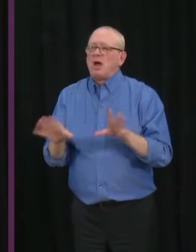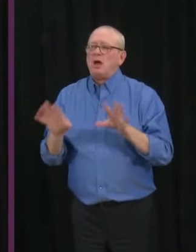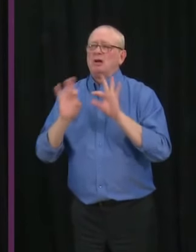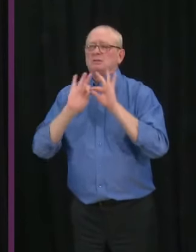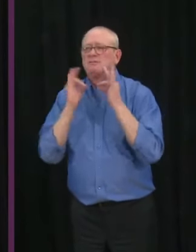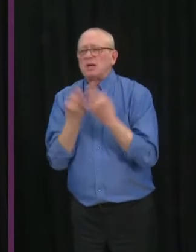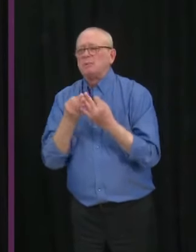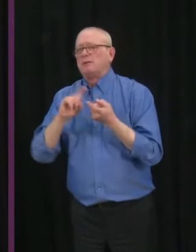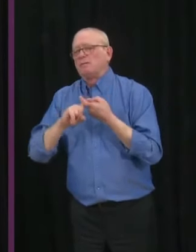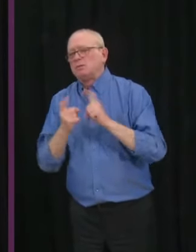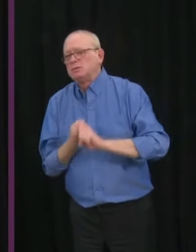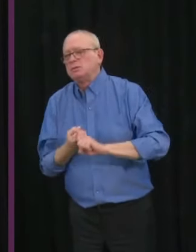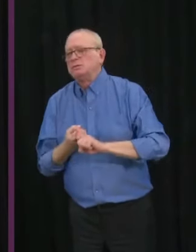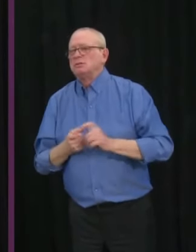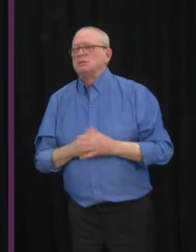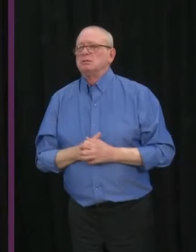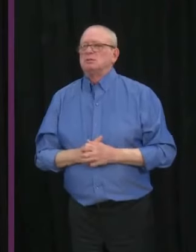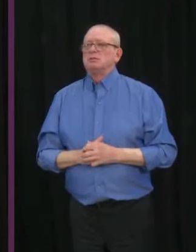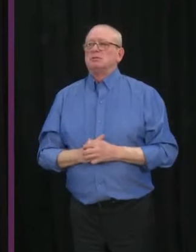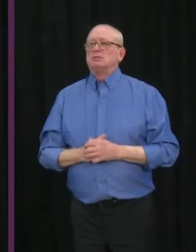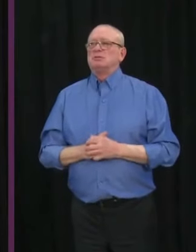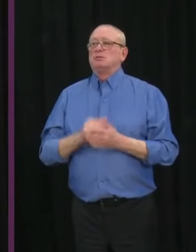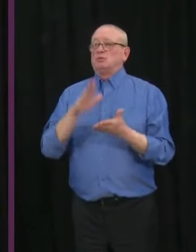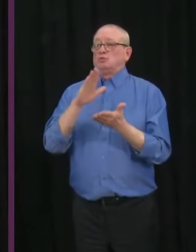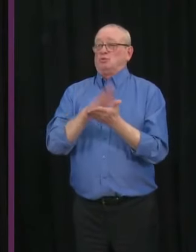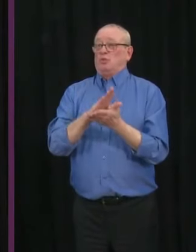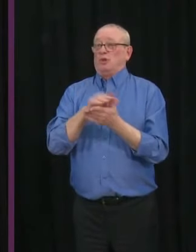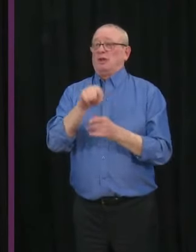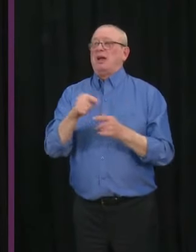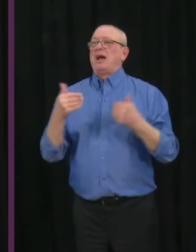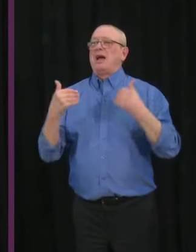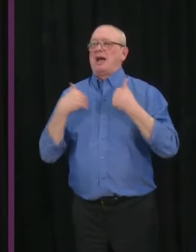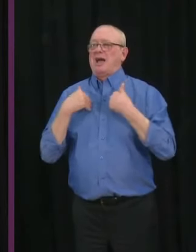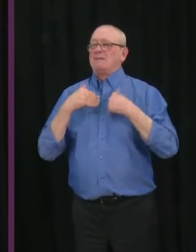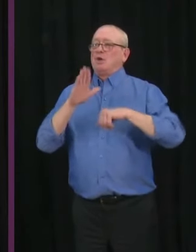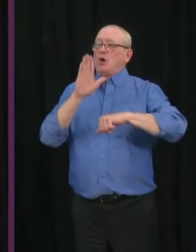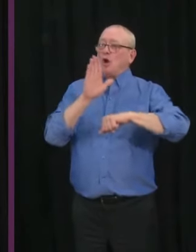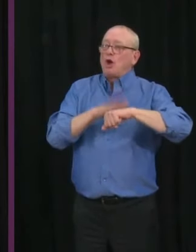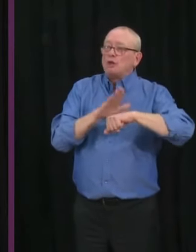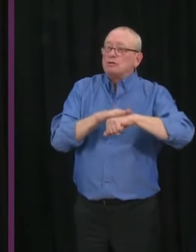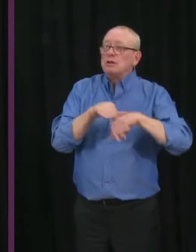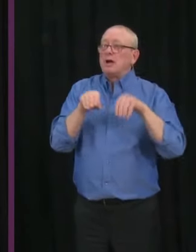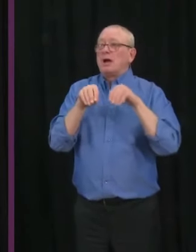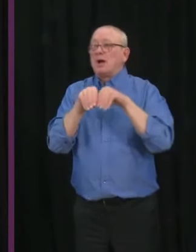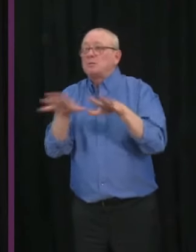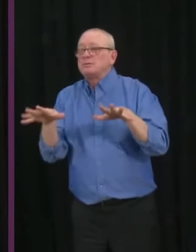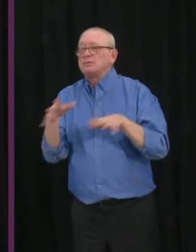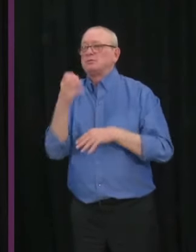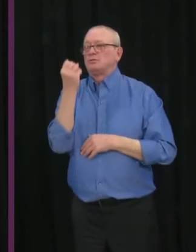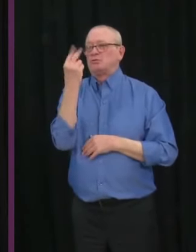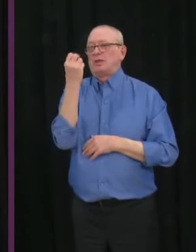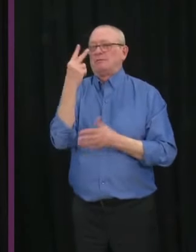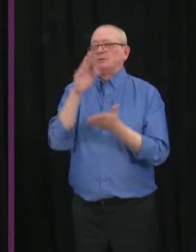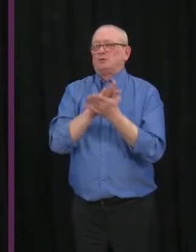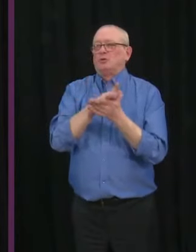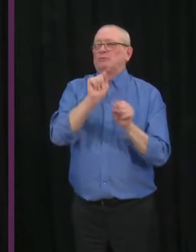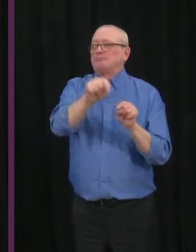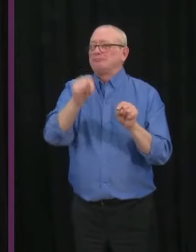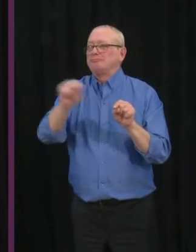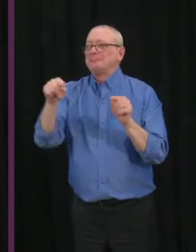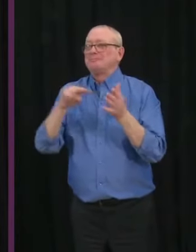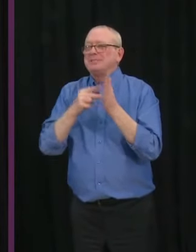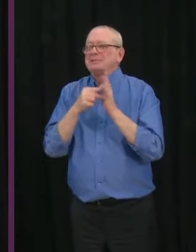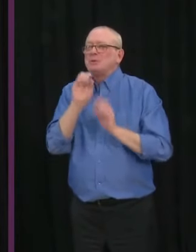In our schools, there are currently active alerts or outbreaks in 12 schools, or about 0.4% of